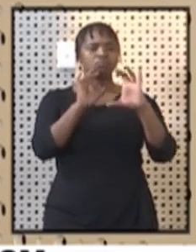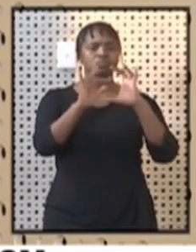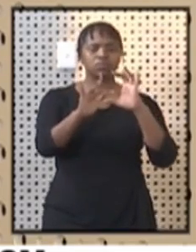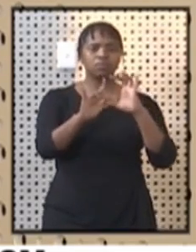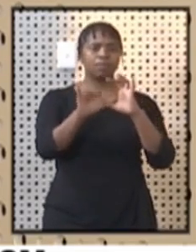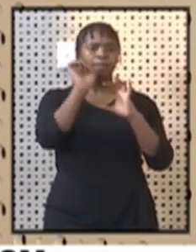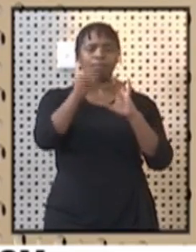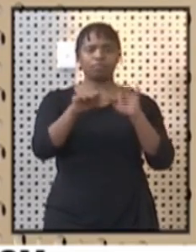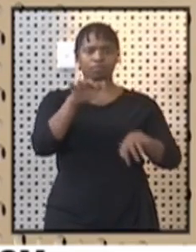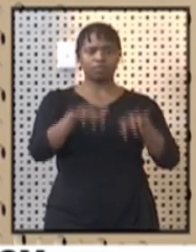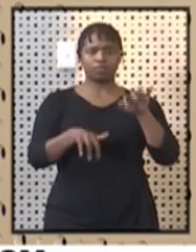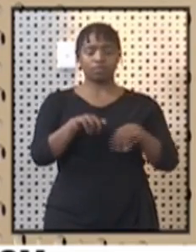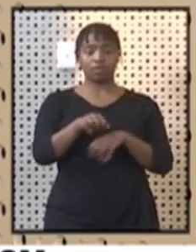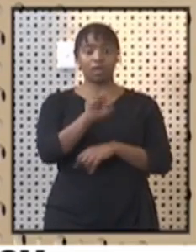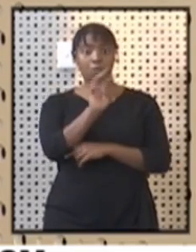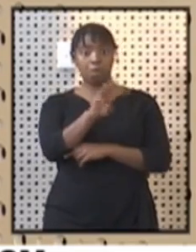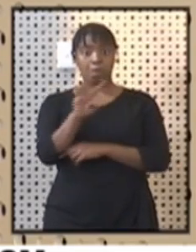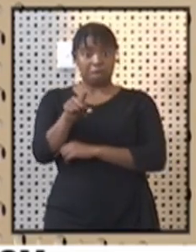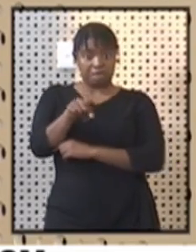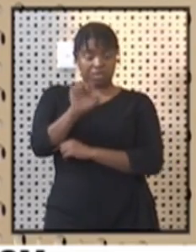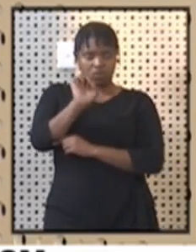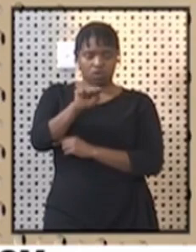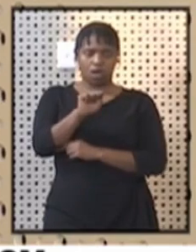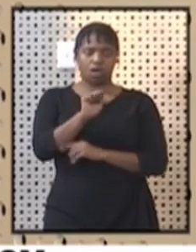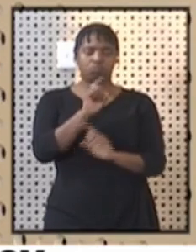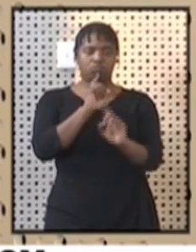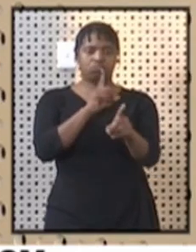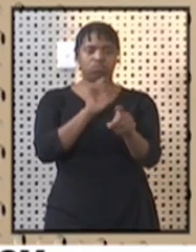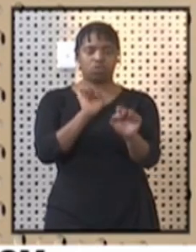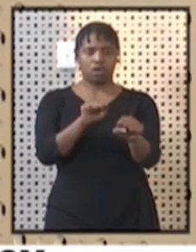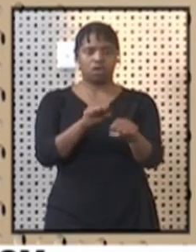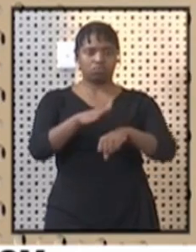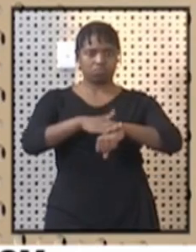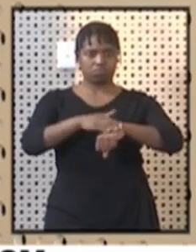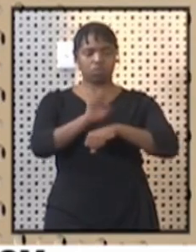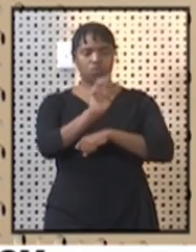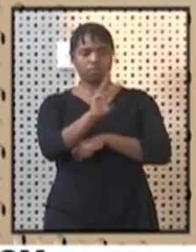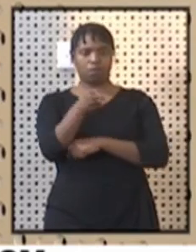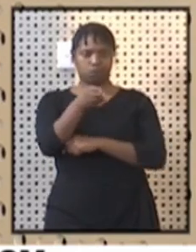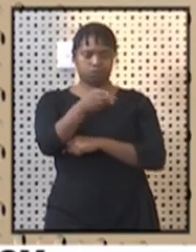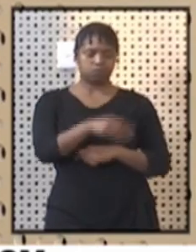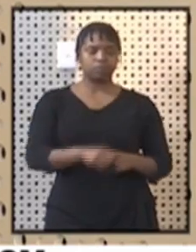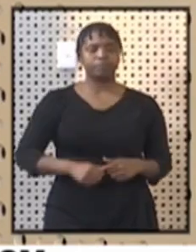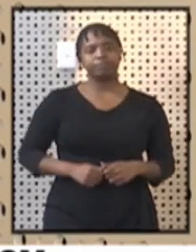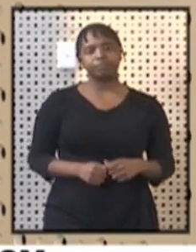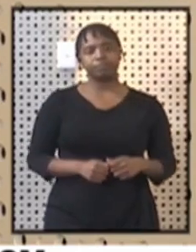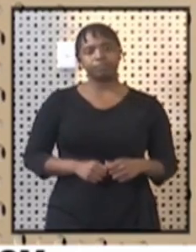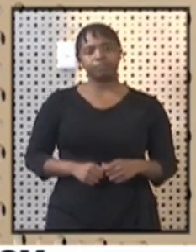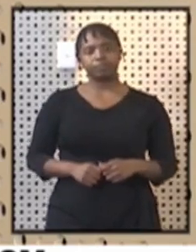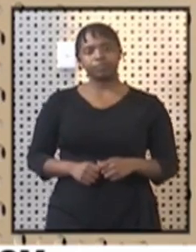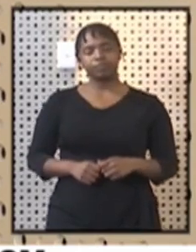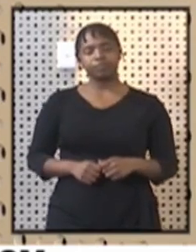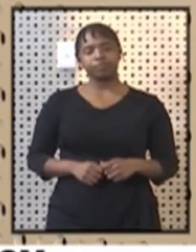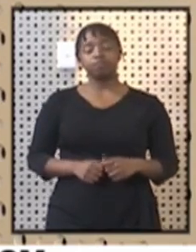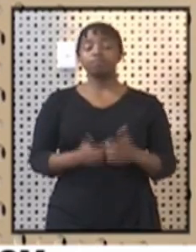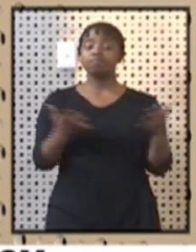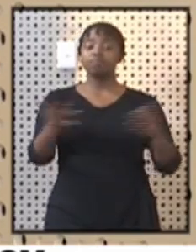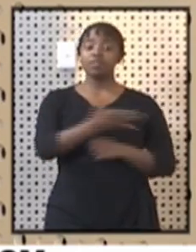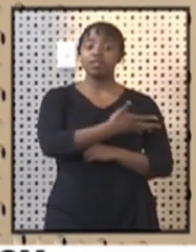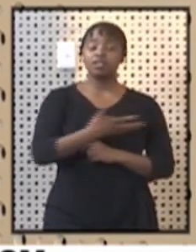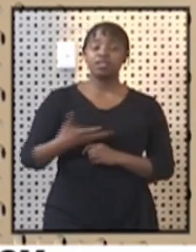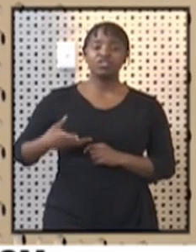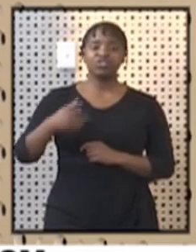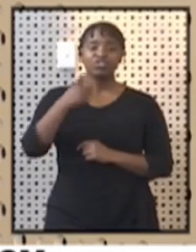at tourism.gov.za, which will be available on our website as well. Ladies and gentlemen,